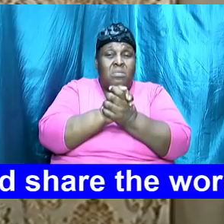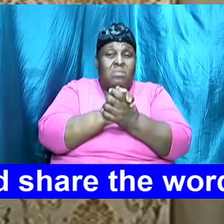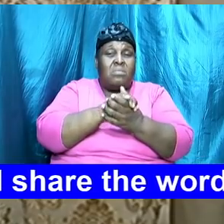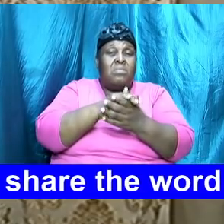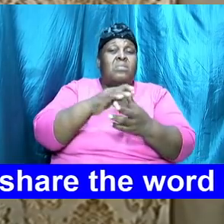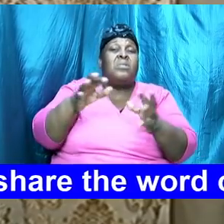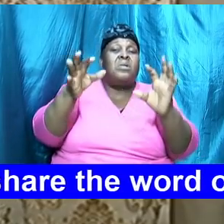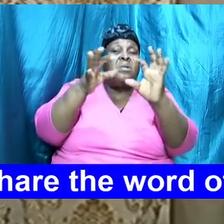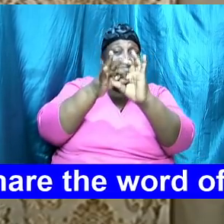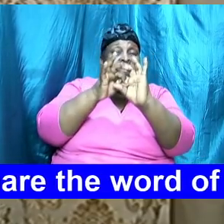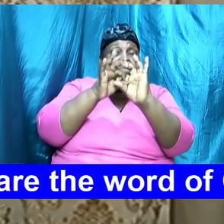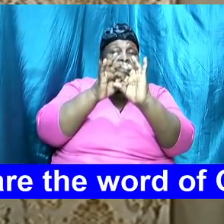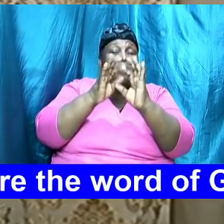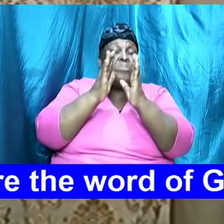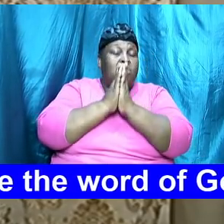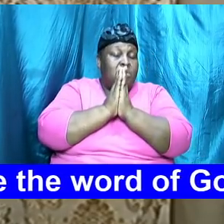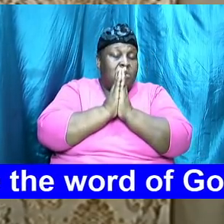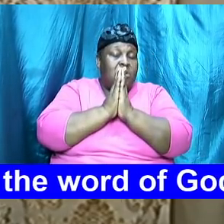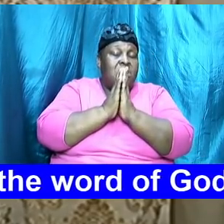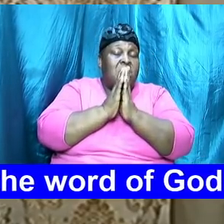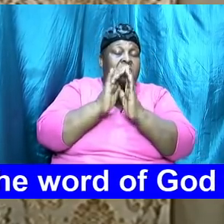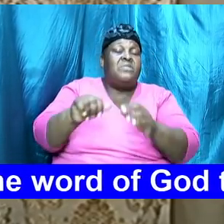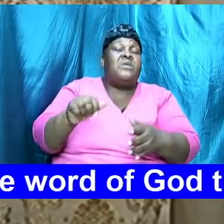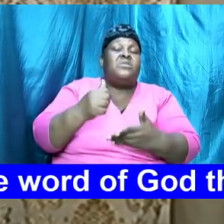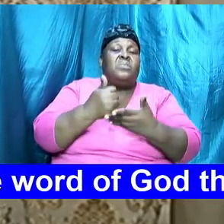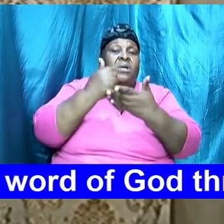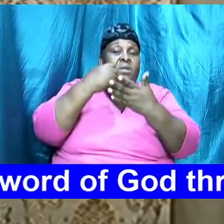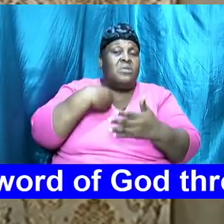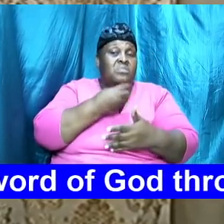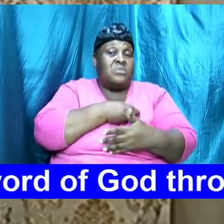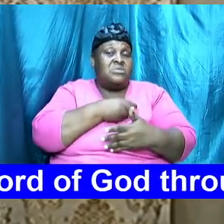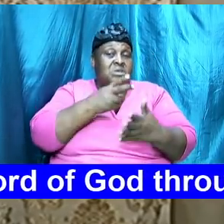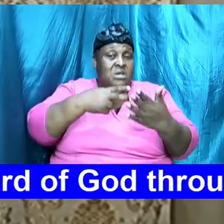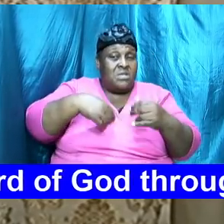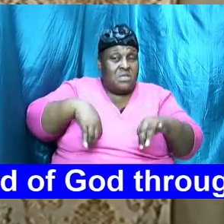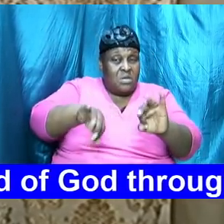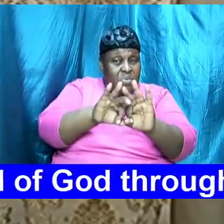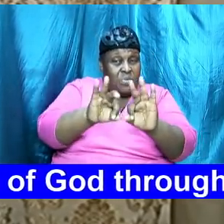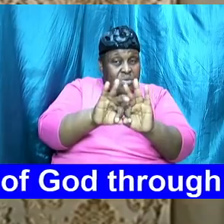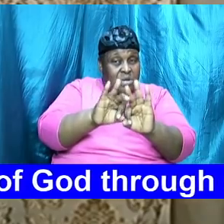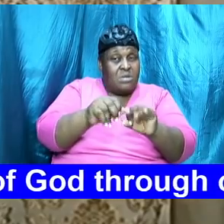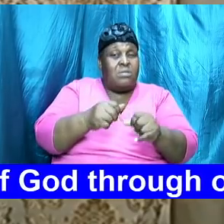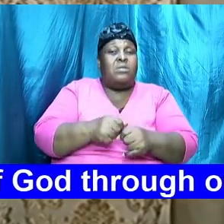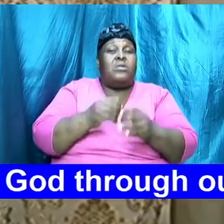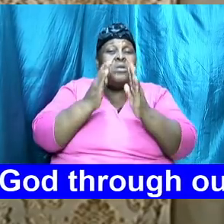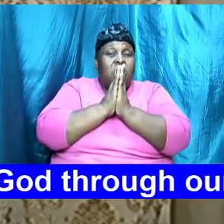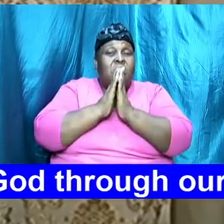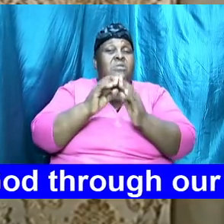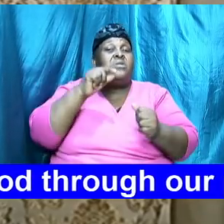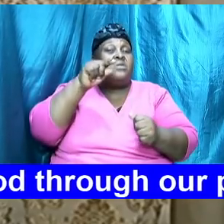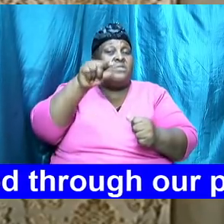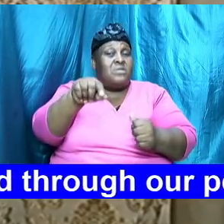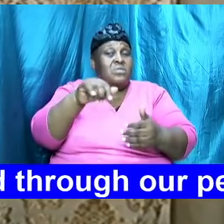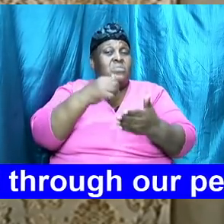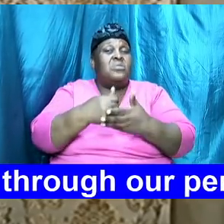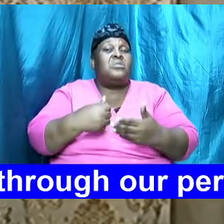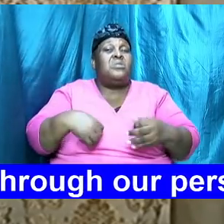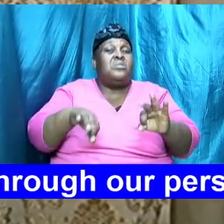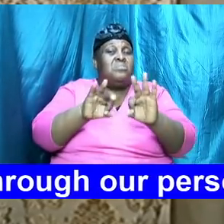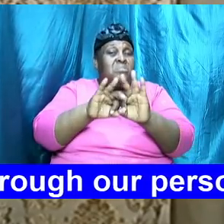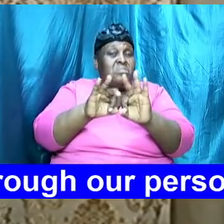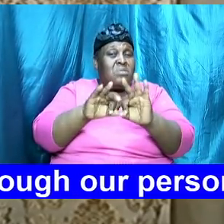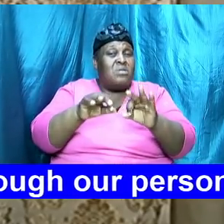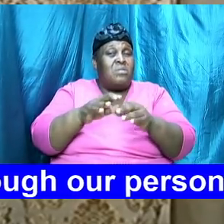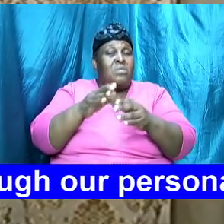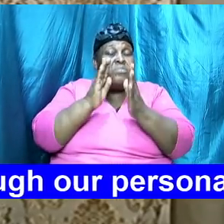relationship I pray that you will help us to see the significance I pray that you will help us to see the importance I